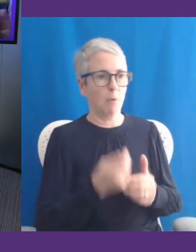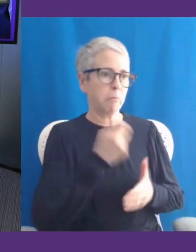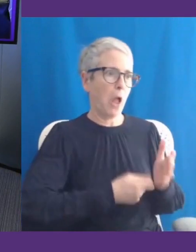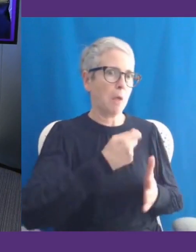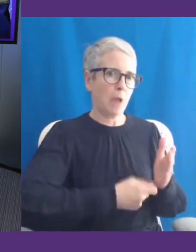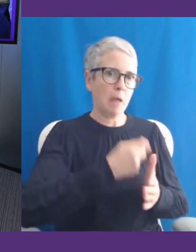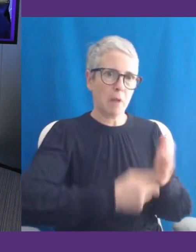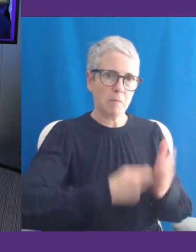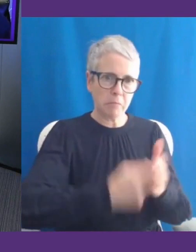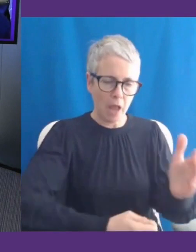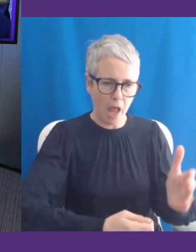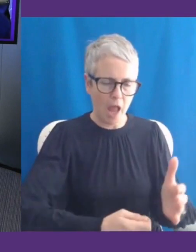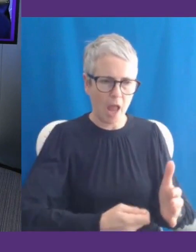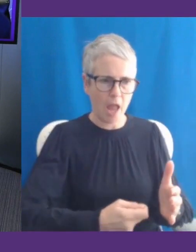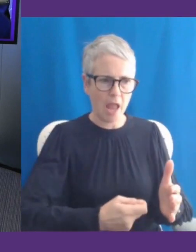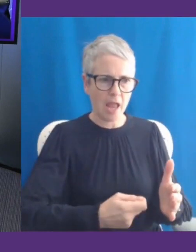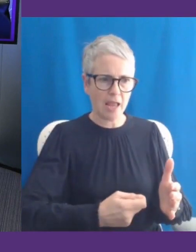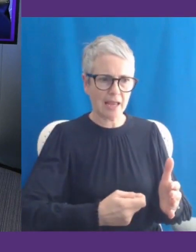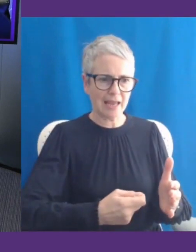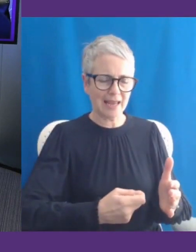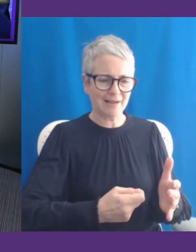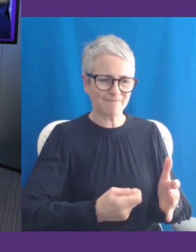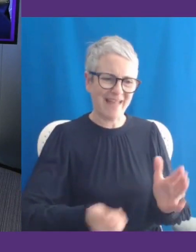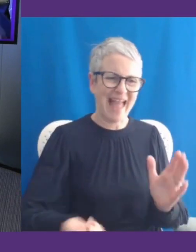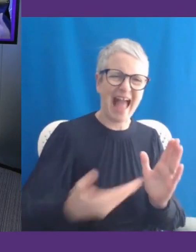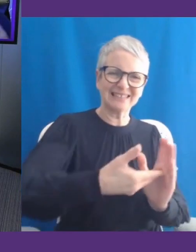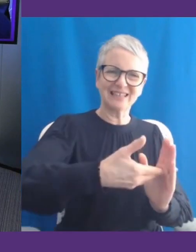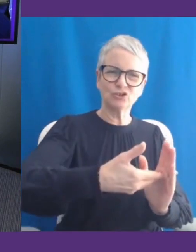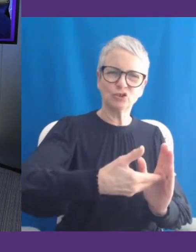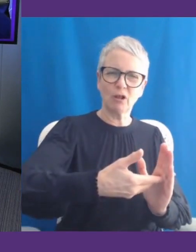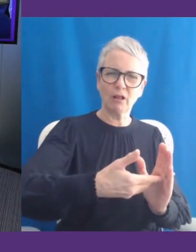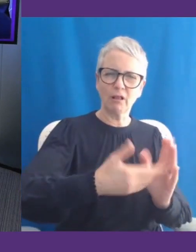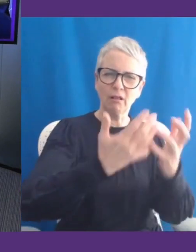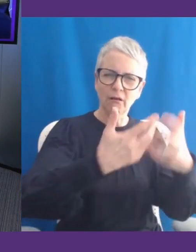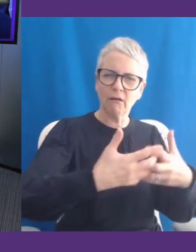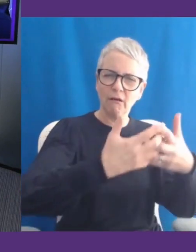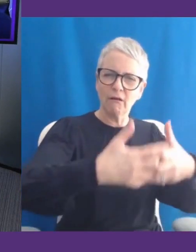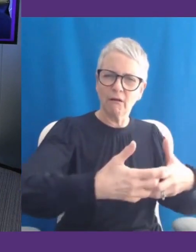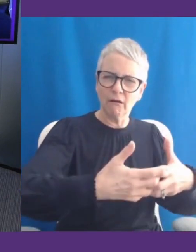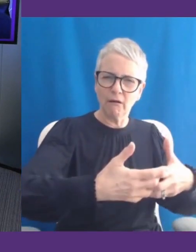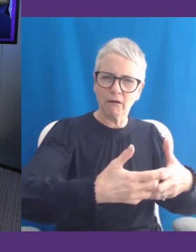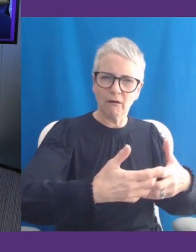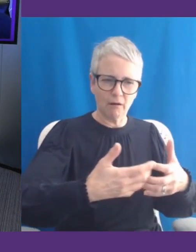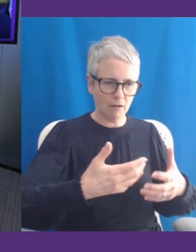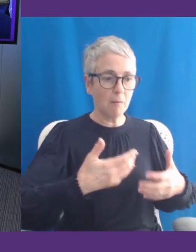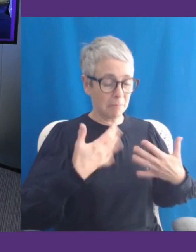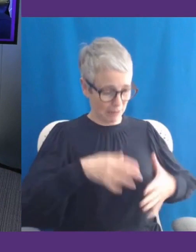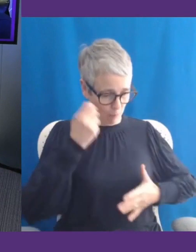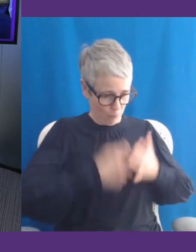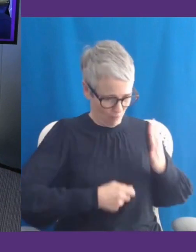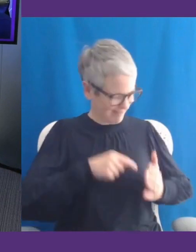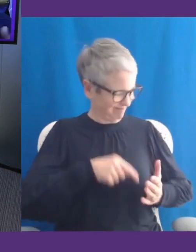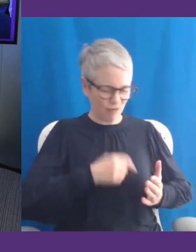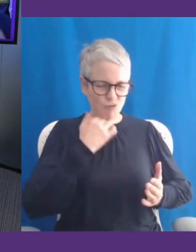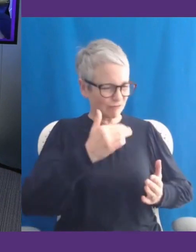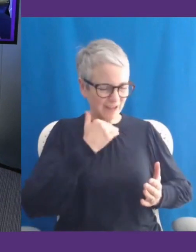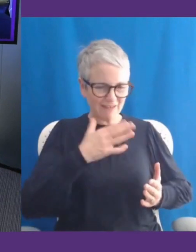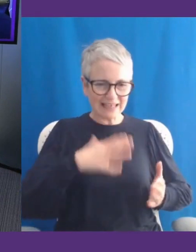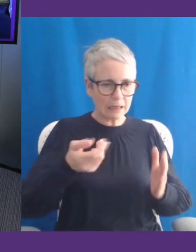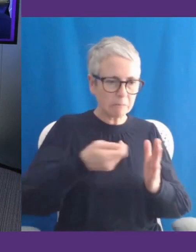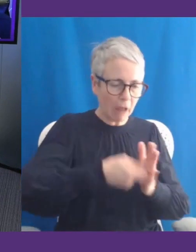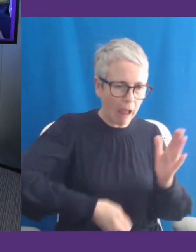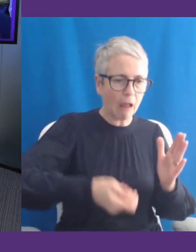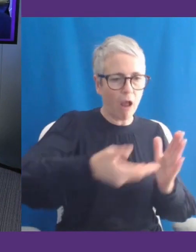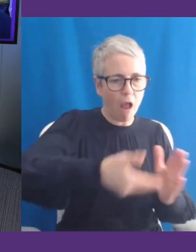now you're seeing more and more of your needs might be built in by design, perhaps that's going to cost in a different